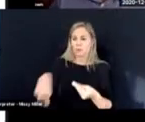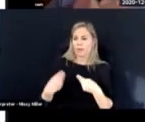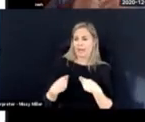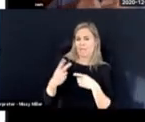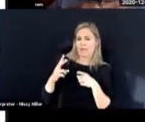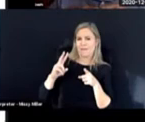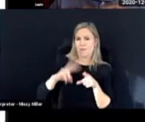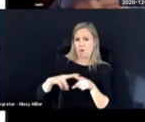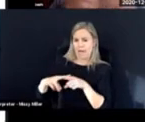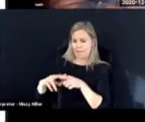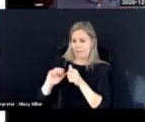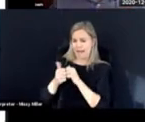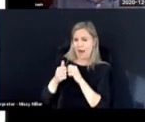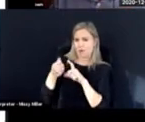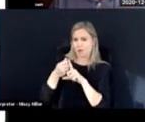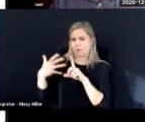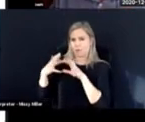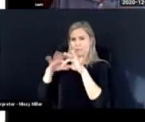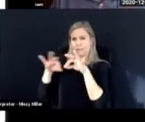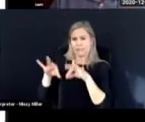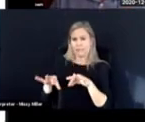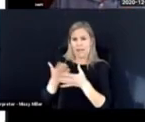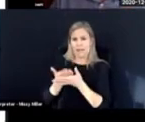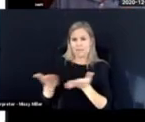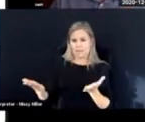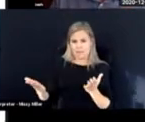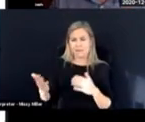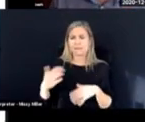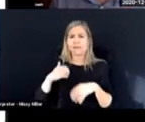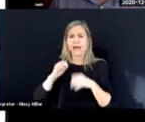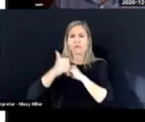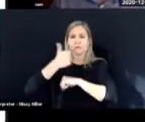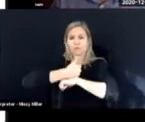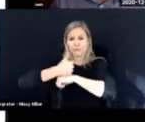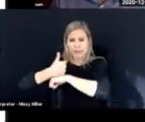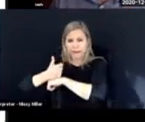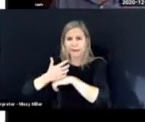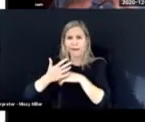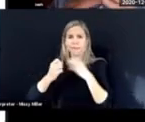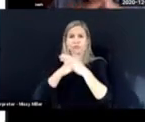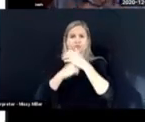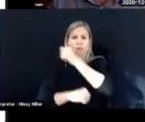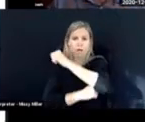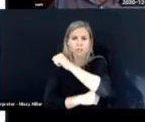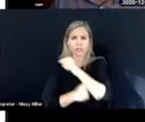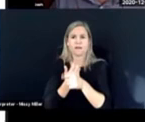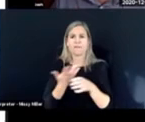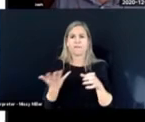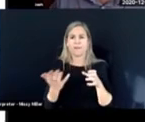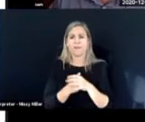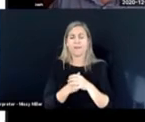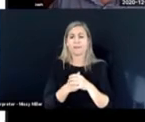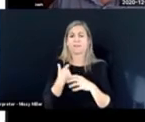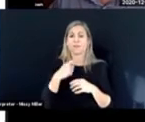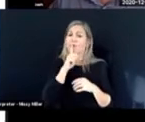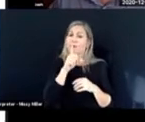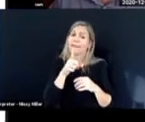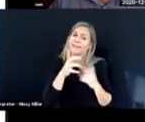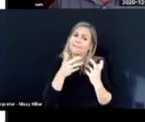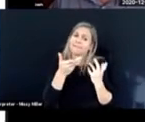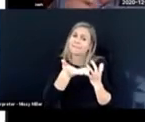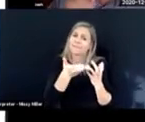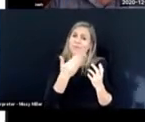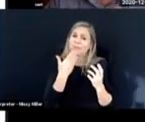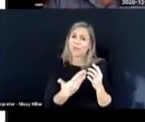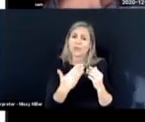do. It gave me vocabulary to explain things and a structure to explain things. So I would